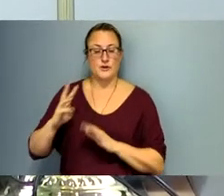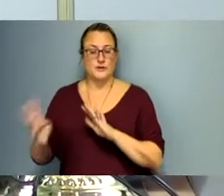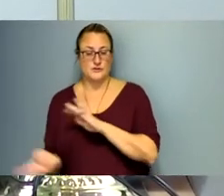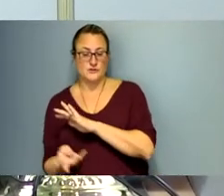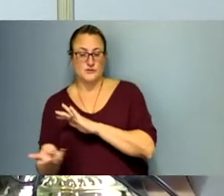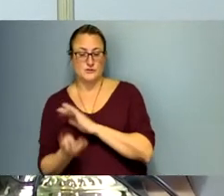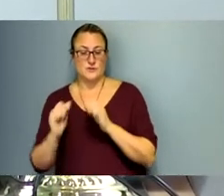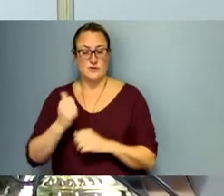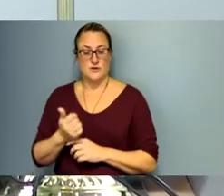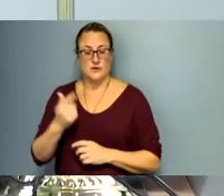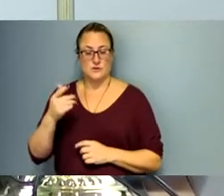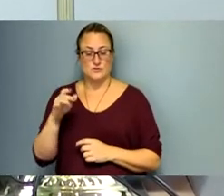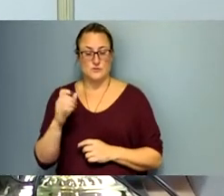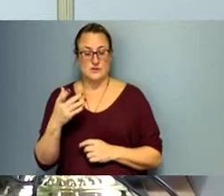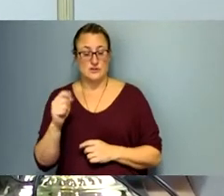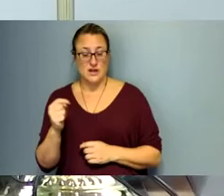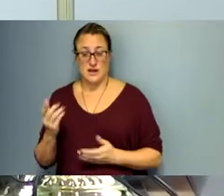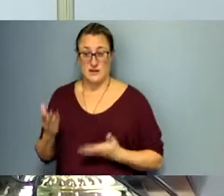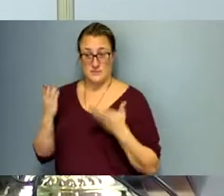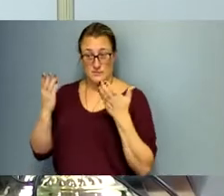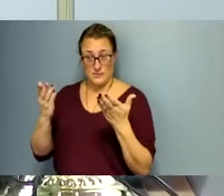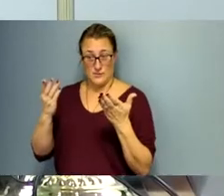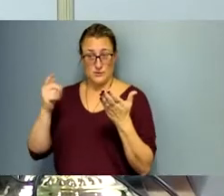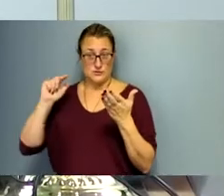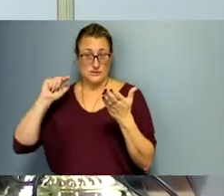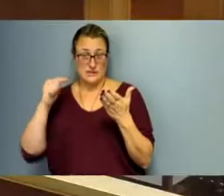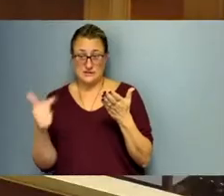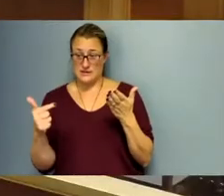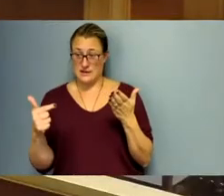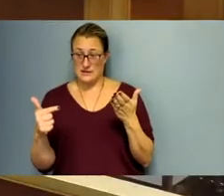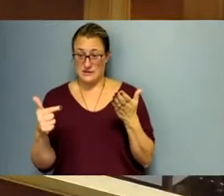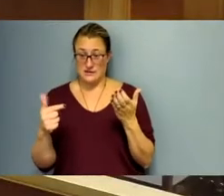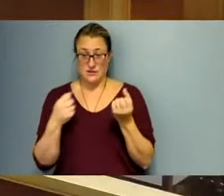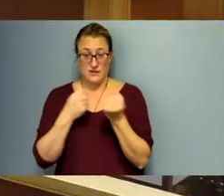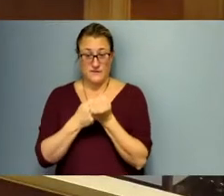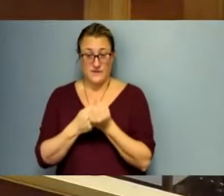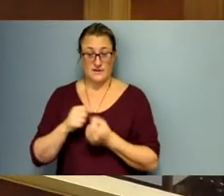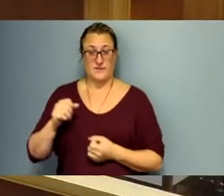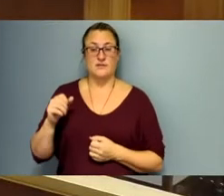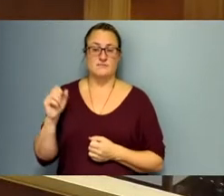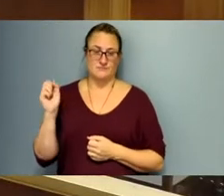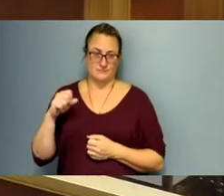and I'll make those in the form of a motion. Second. All right, all in favor? Aye.